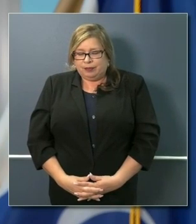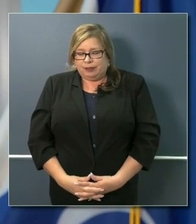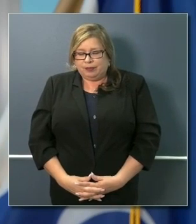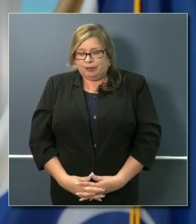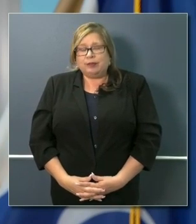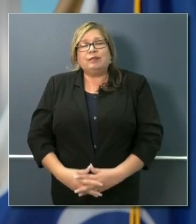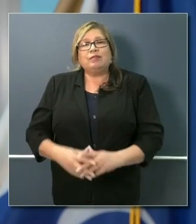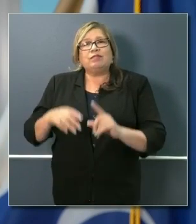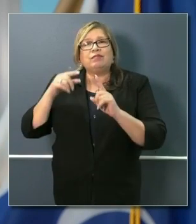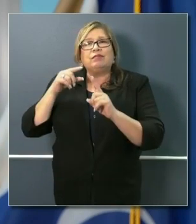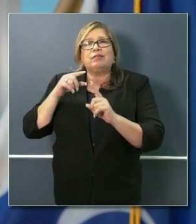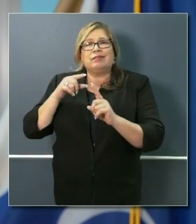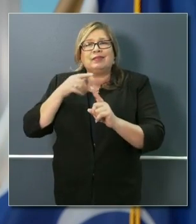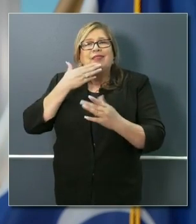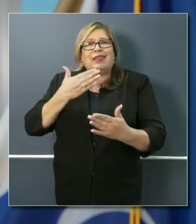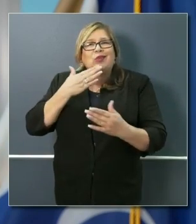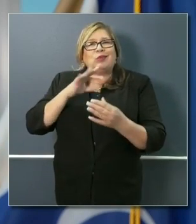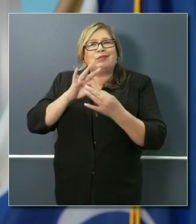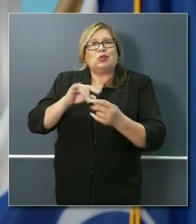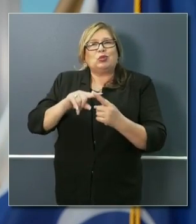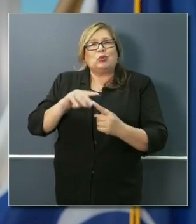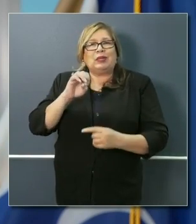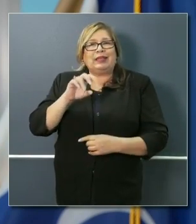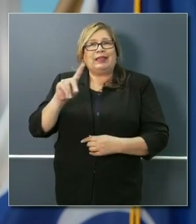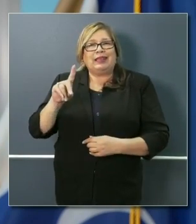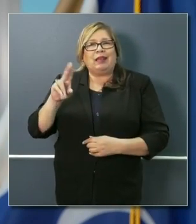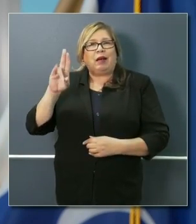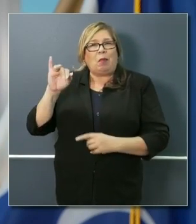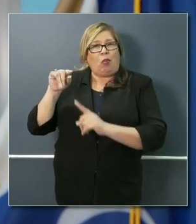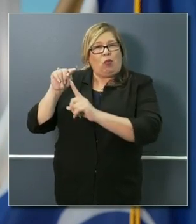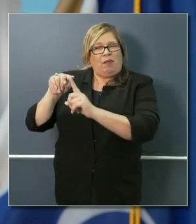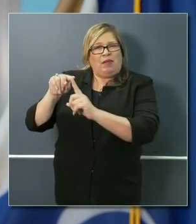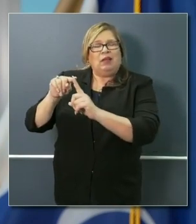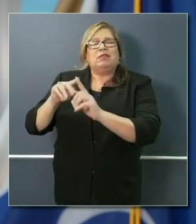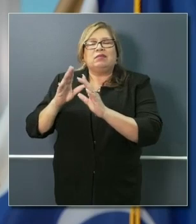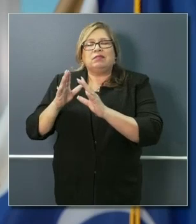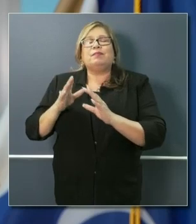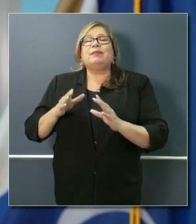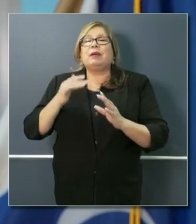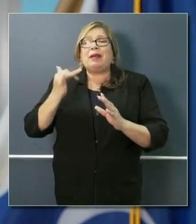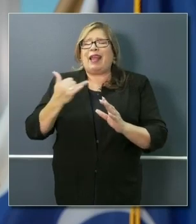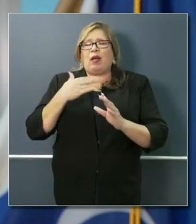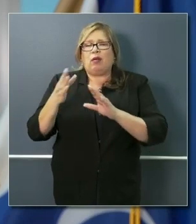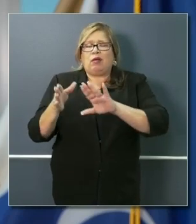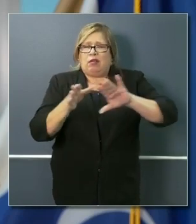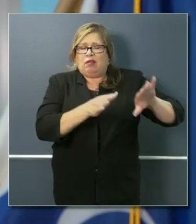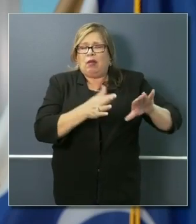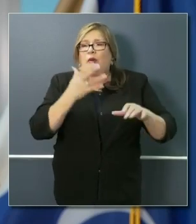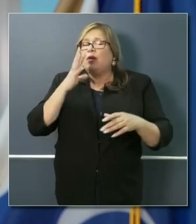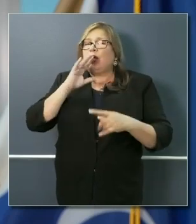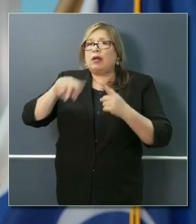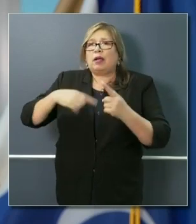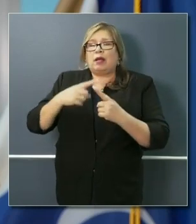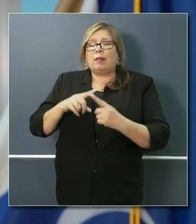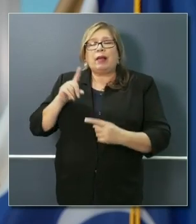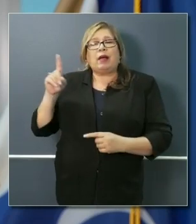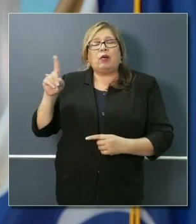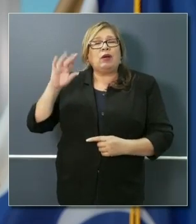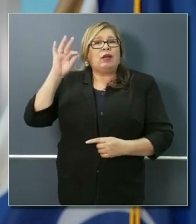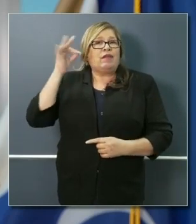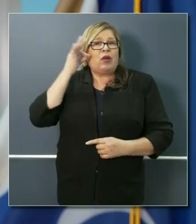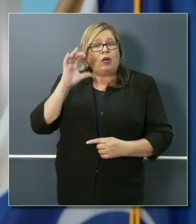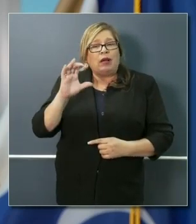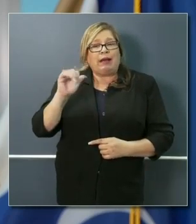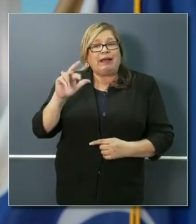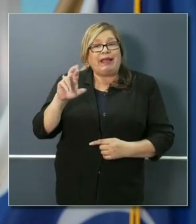this question goes to more along the lines of the Federal CARES Act, the unemployment expansion there, people who would not have typically